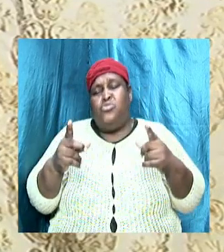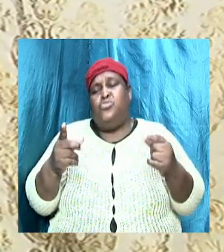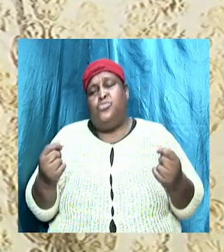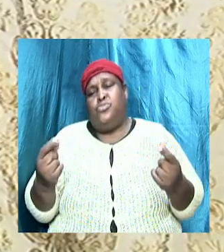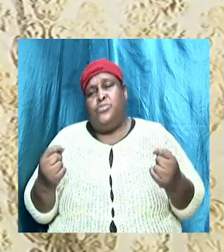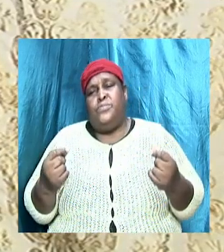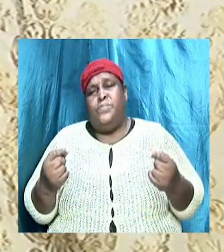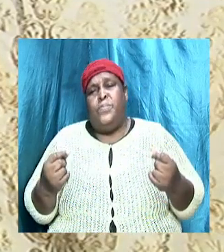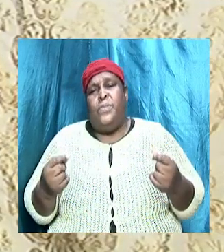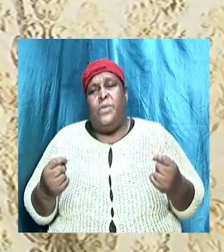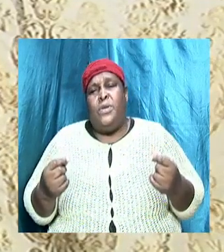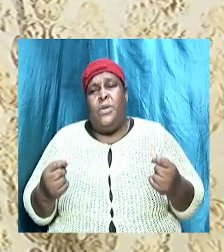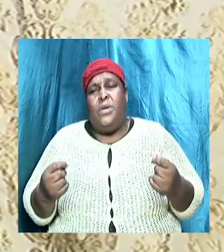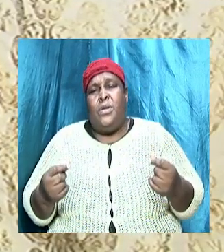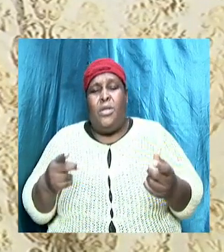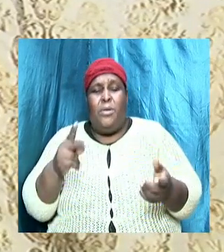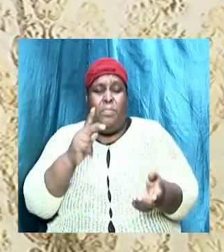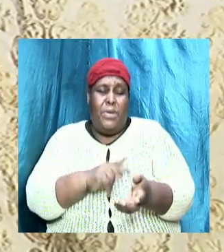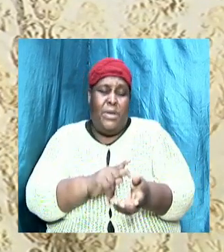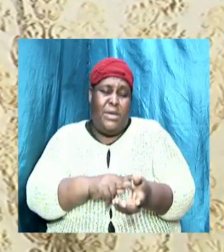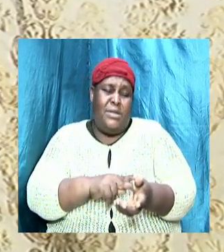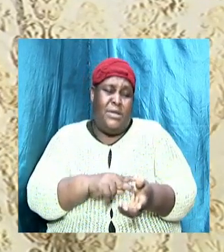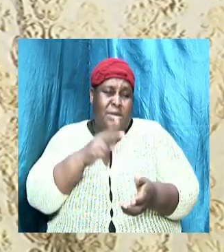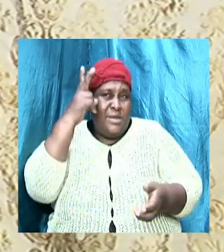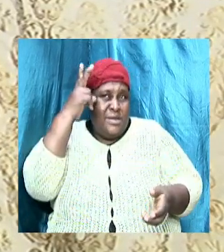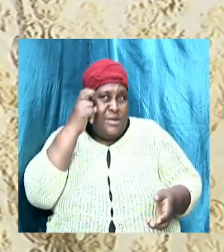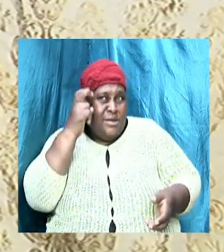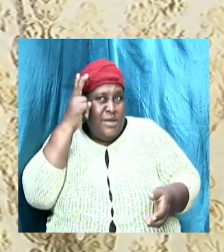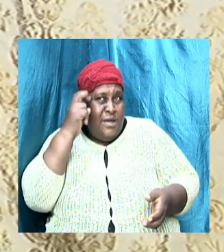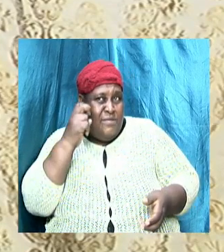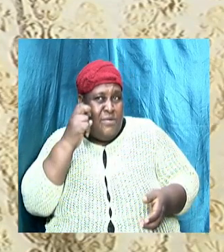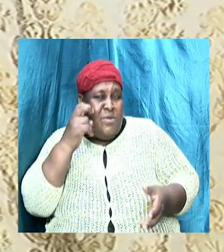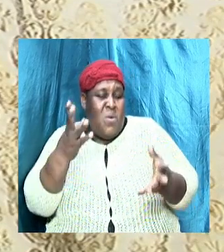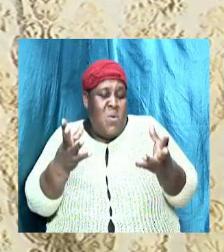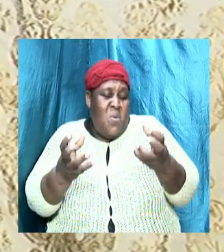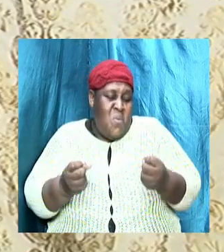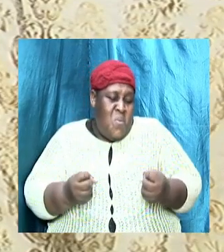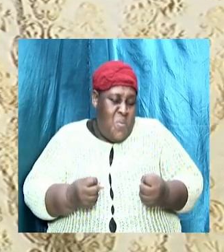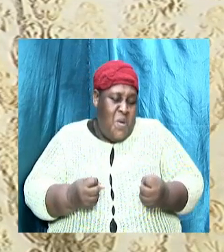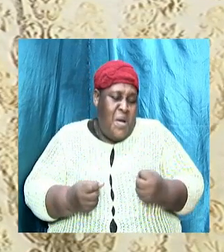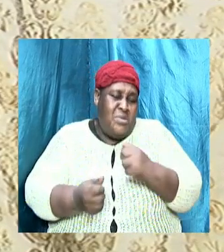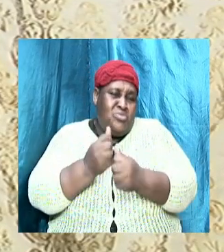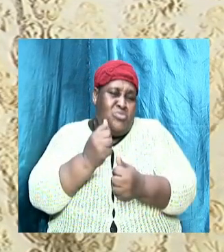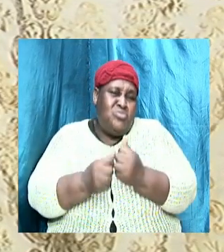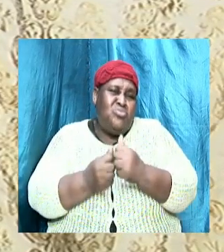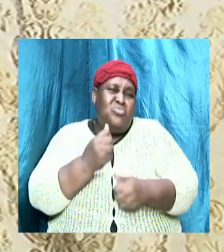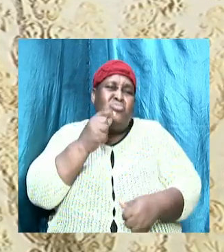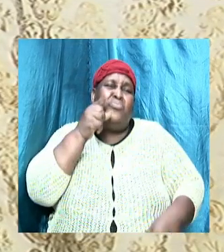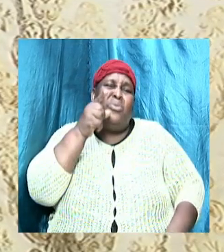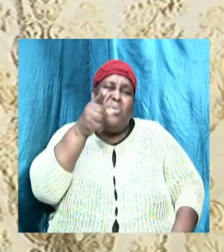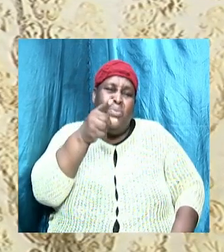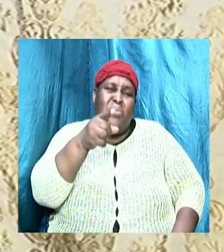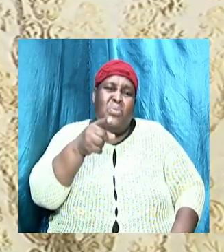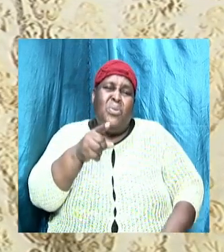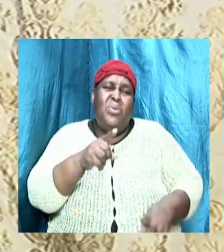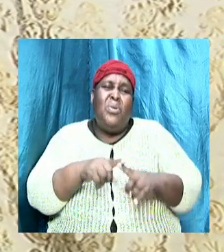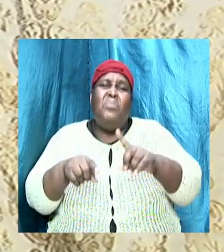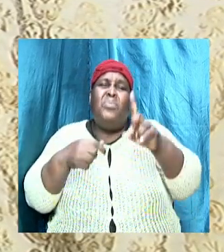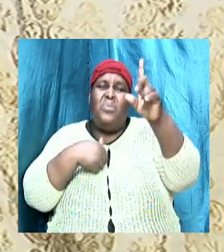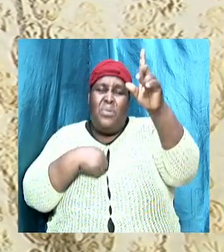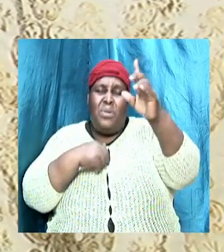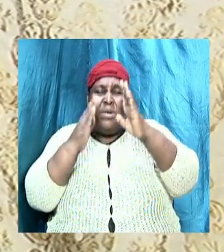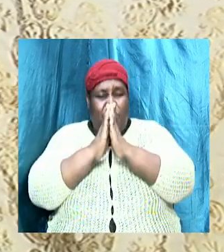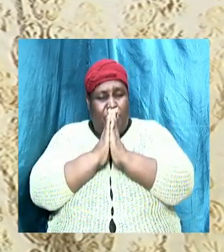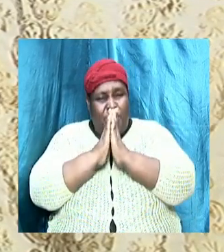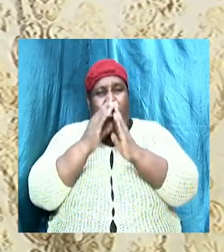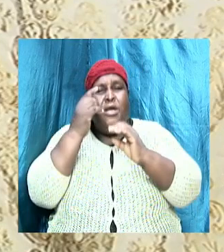you to know that the Lord said, Peter, the devil, desire to sift you like wheat. But he said, I have prayed for you.